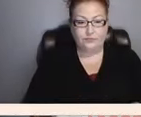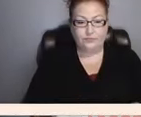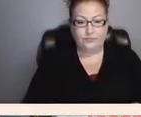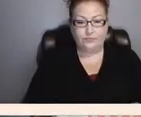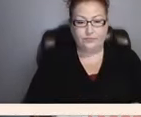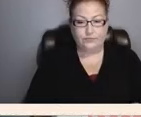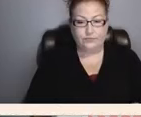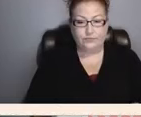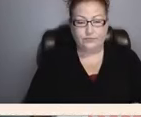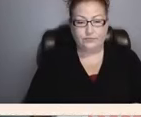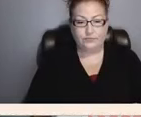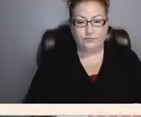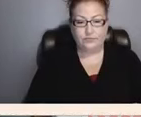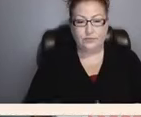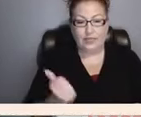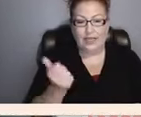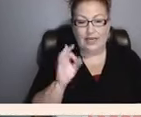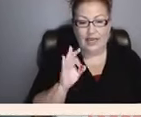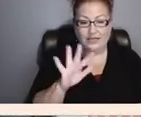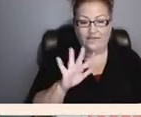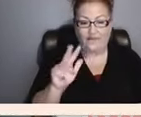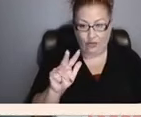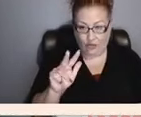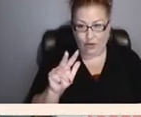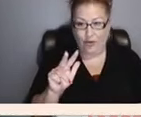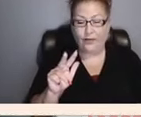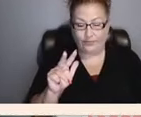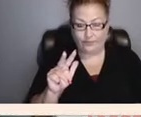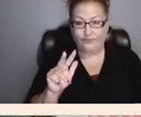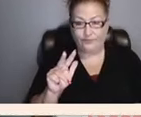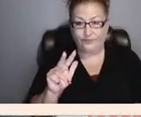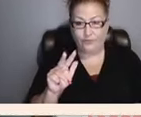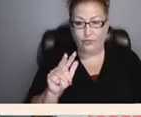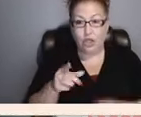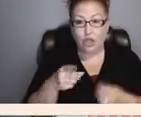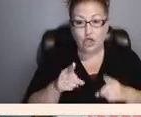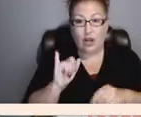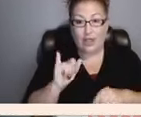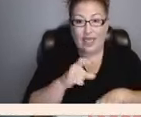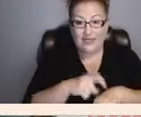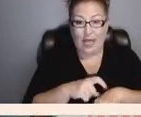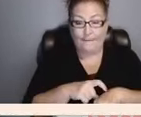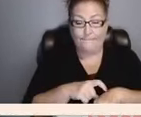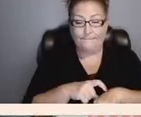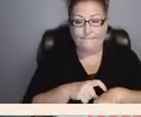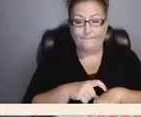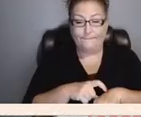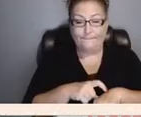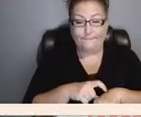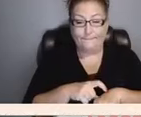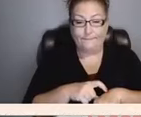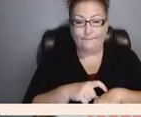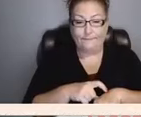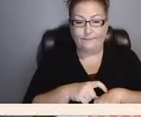to 1953 during that time cement brenda a